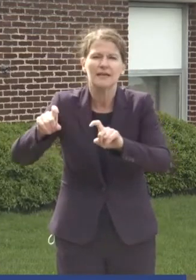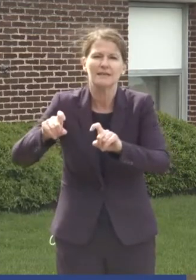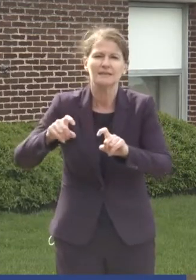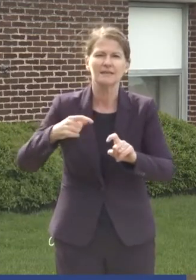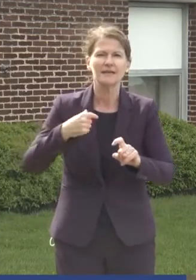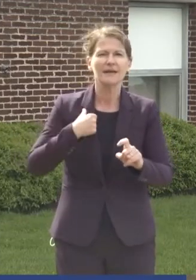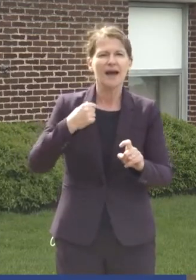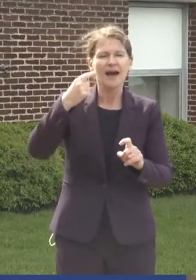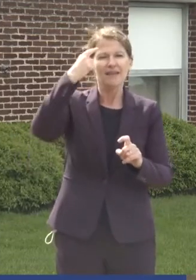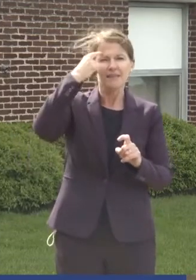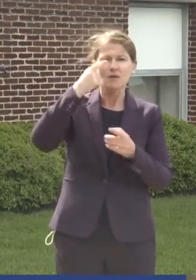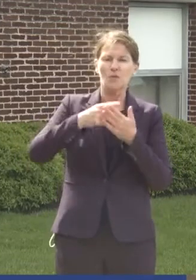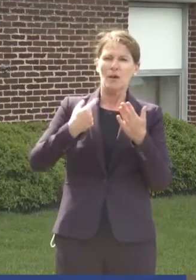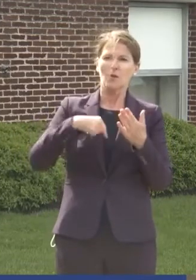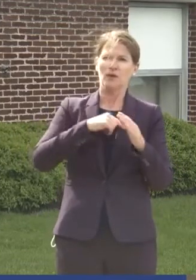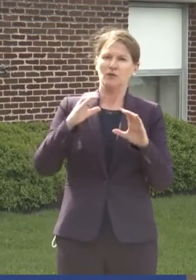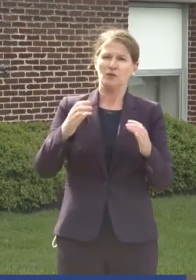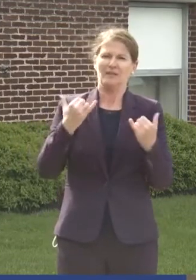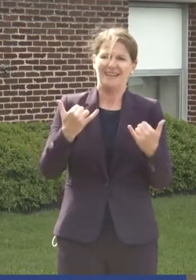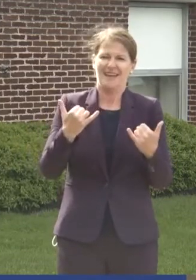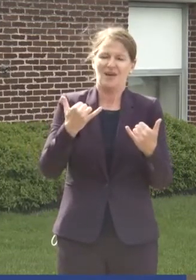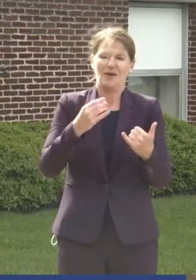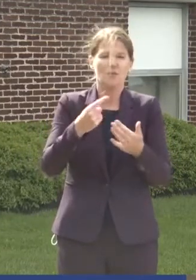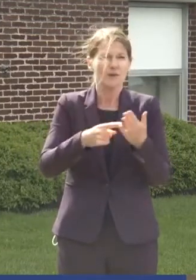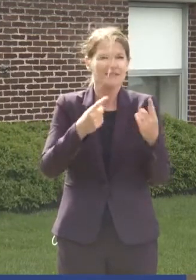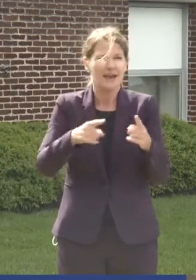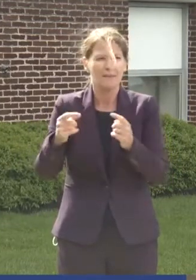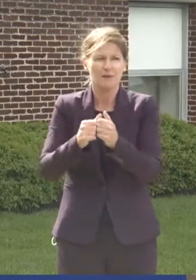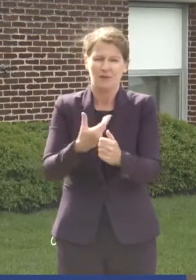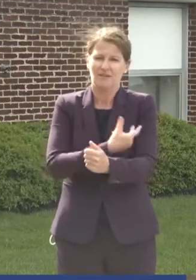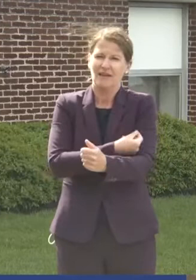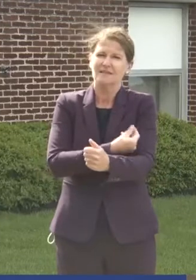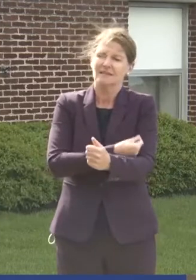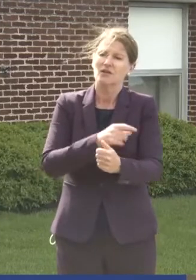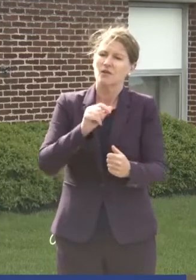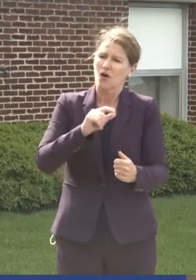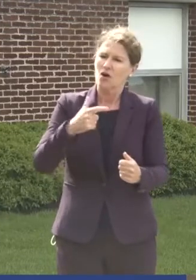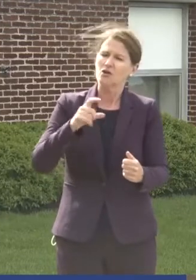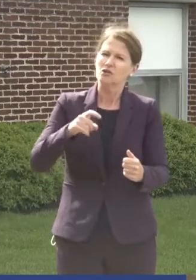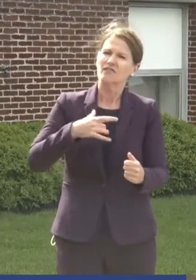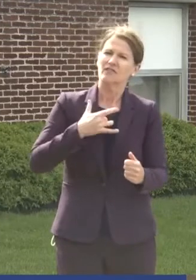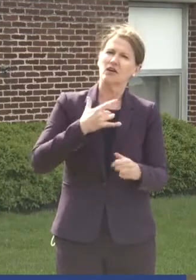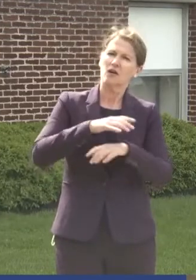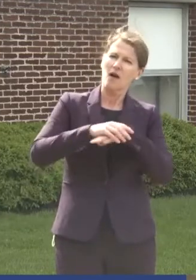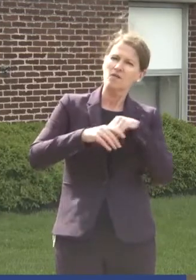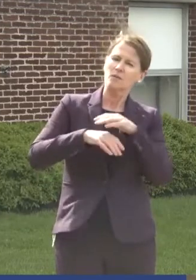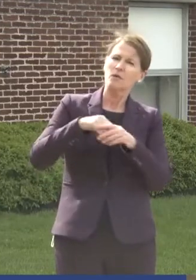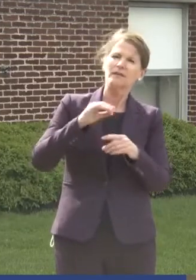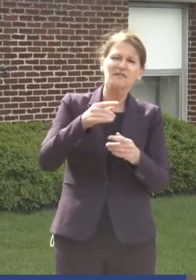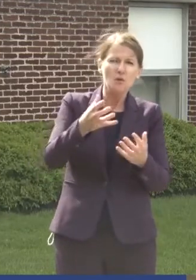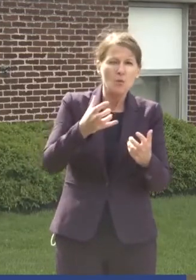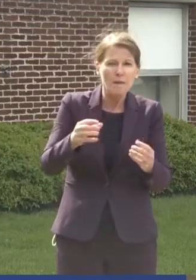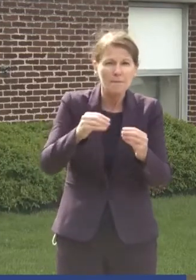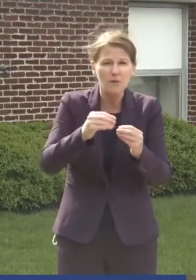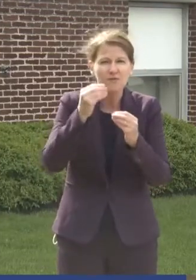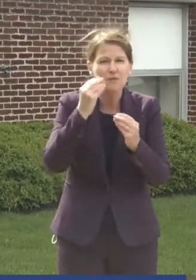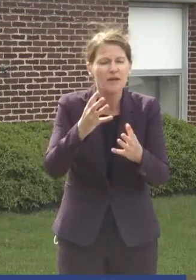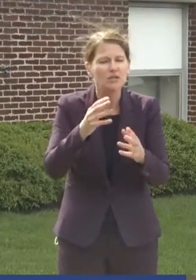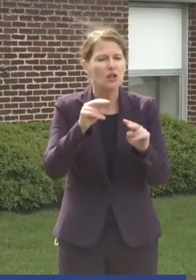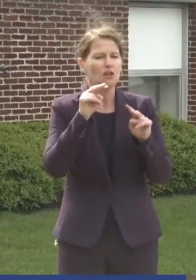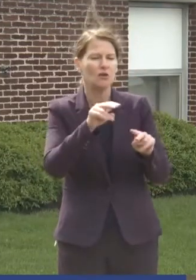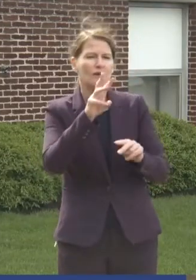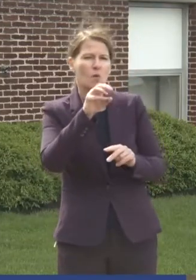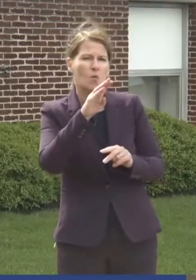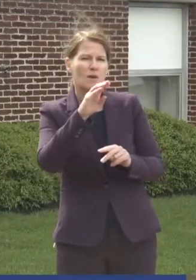what we're doing right now and what's happening with the vaccine should give us all comfort. If you want more information, you can go to the